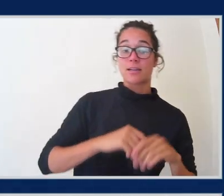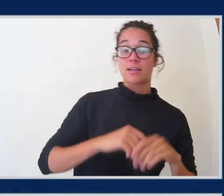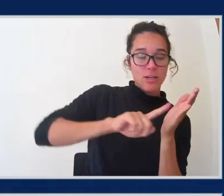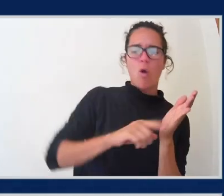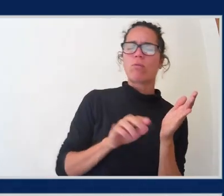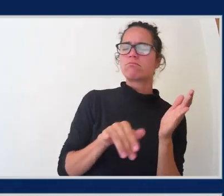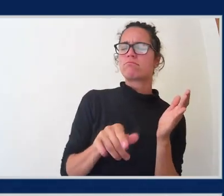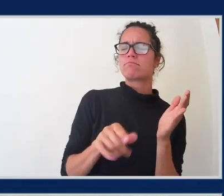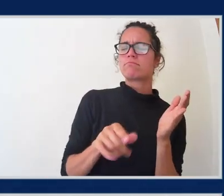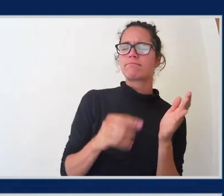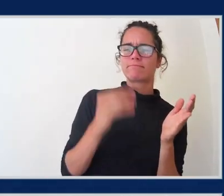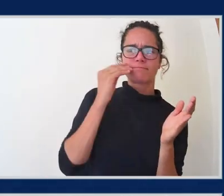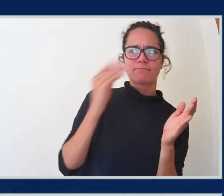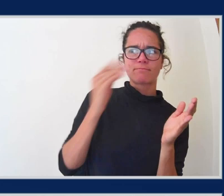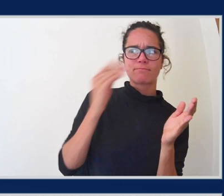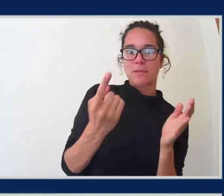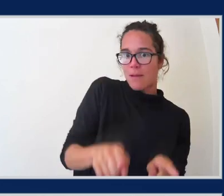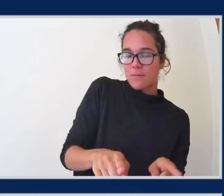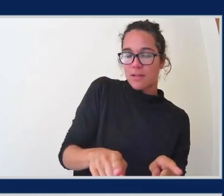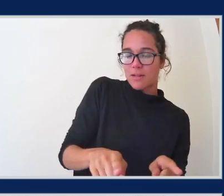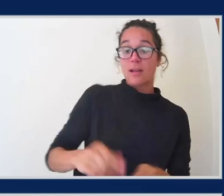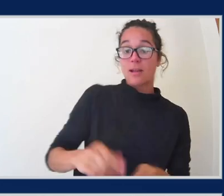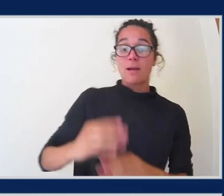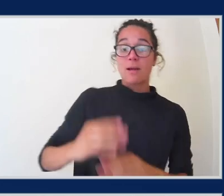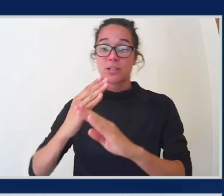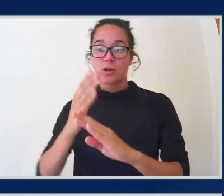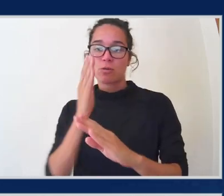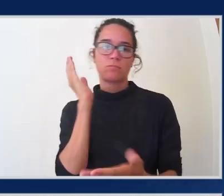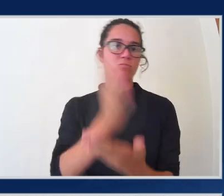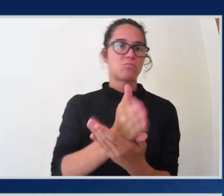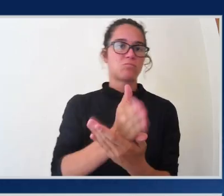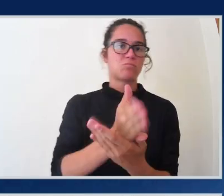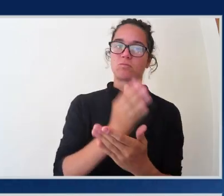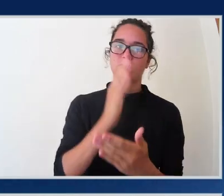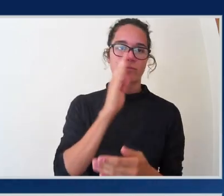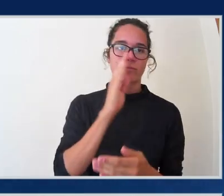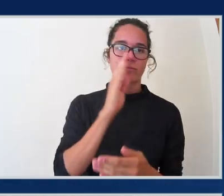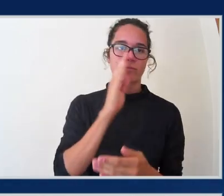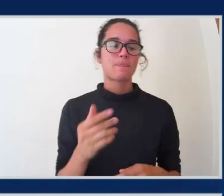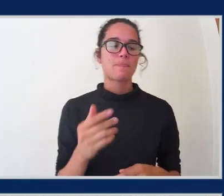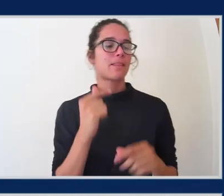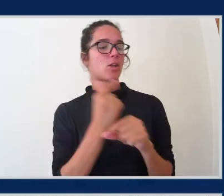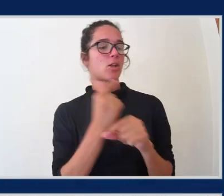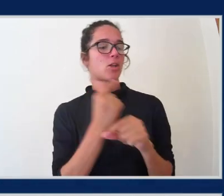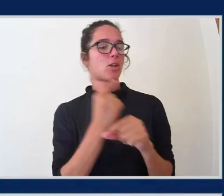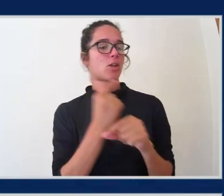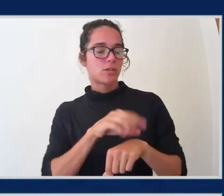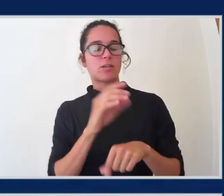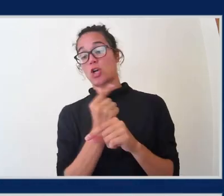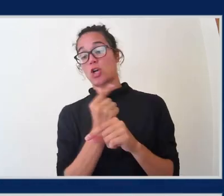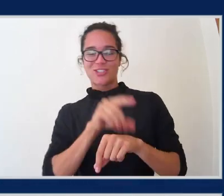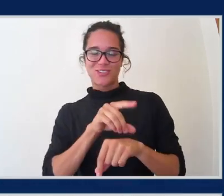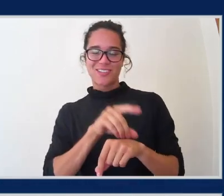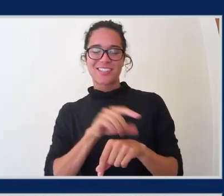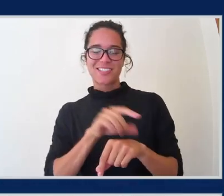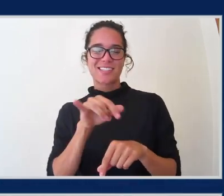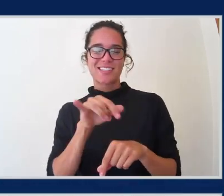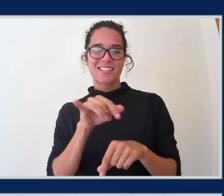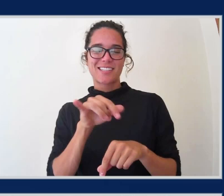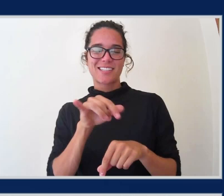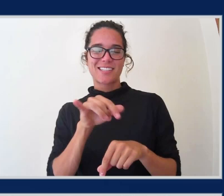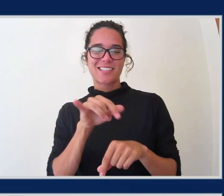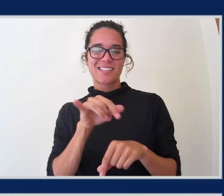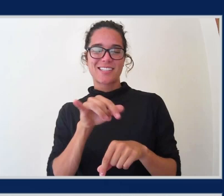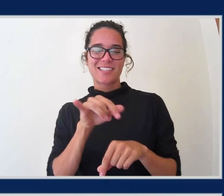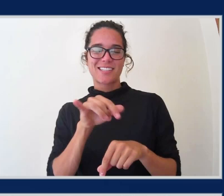I'm going to stop you from doing this thing. I like to think of Guard Duty as the guard dog of AWS that's going to bark, but it won't actually bite. Whereas you have a